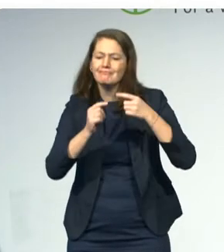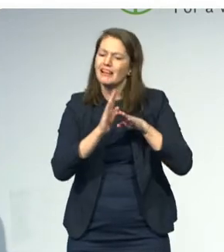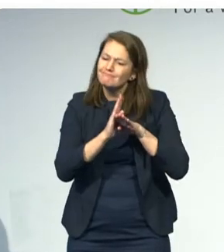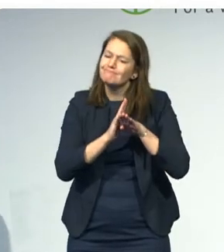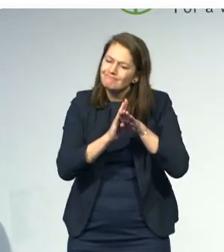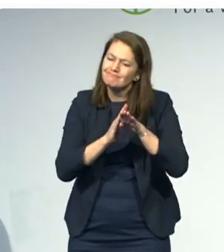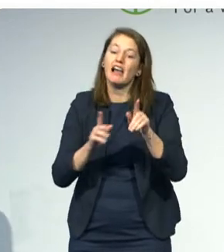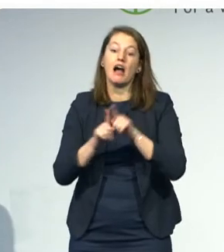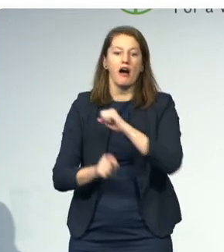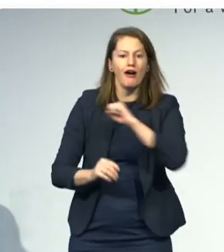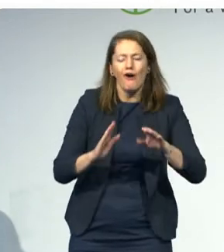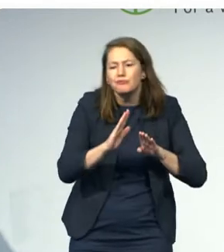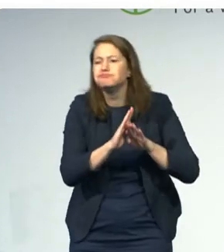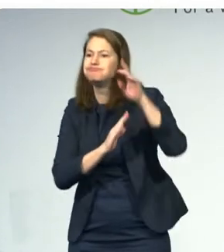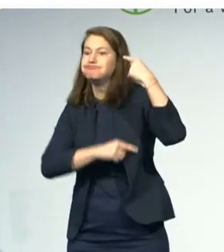very slow.